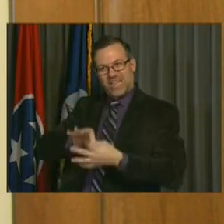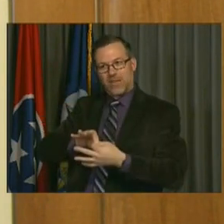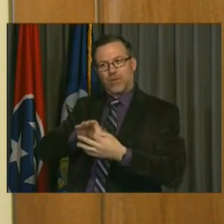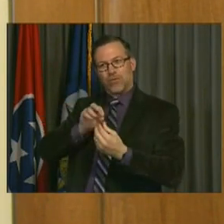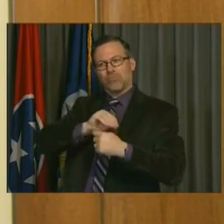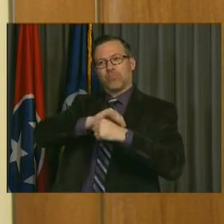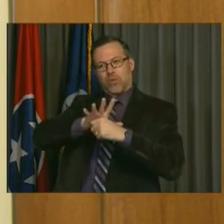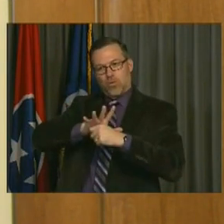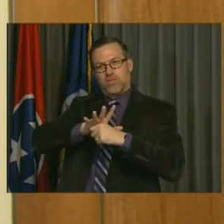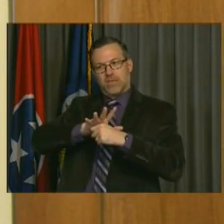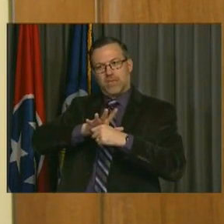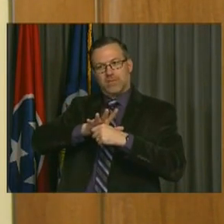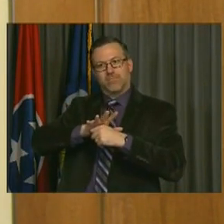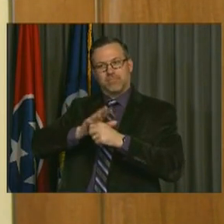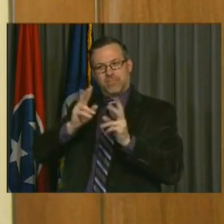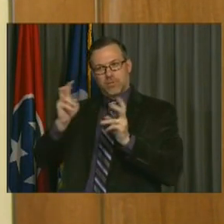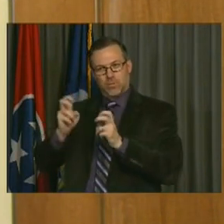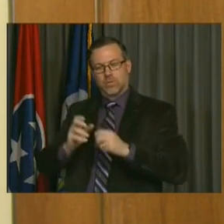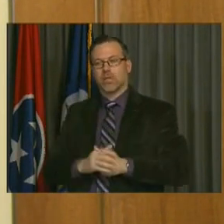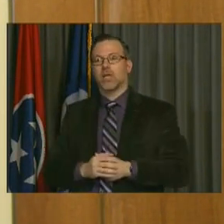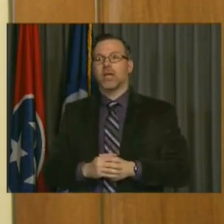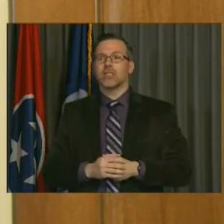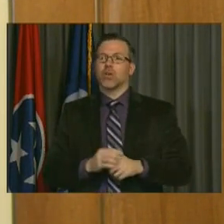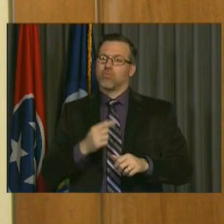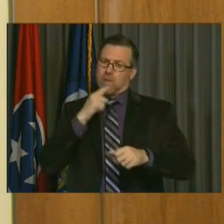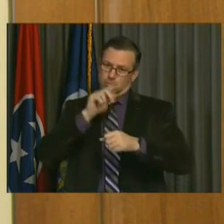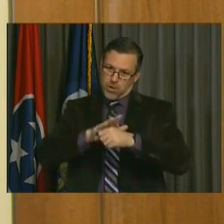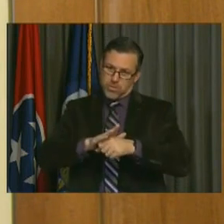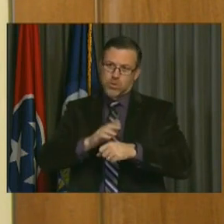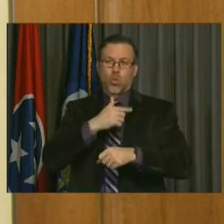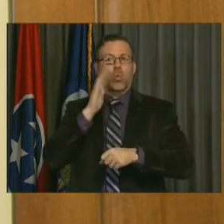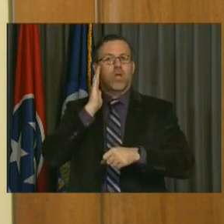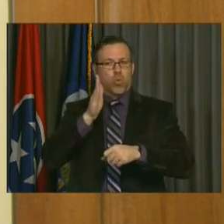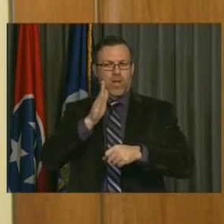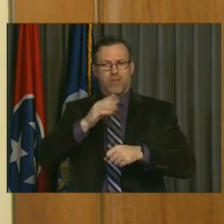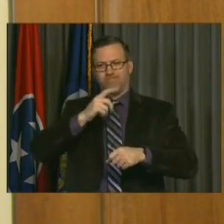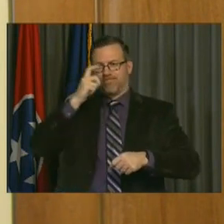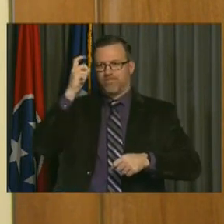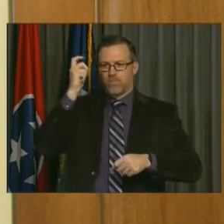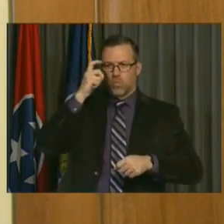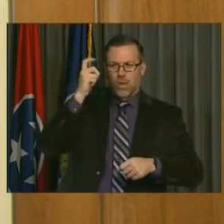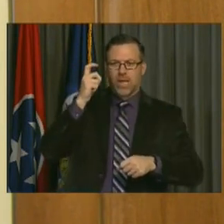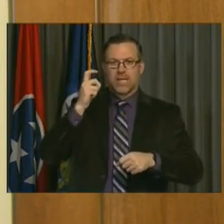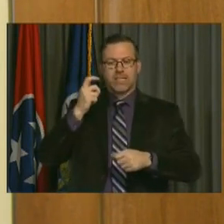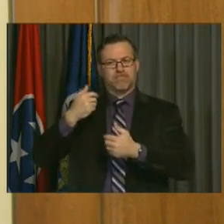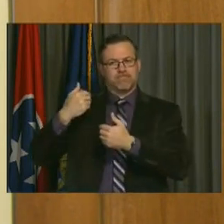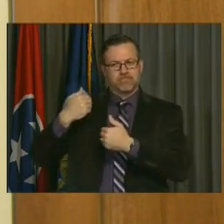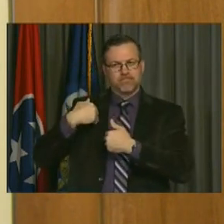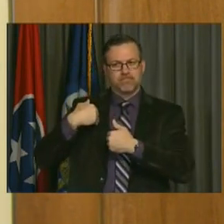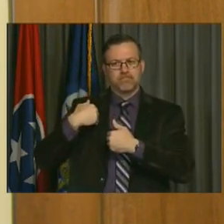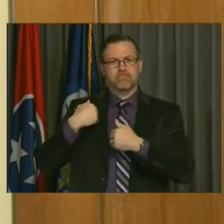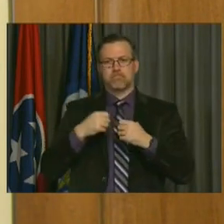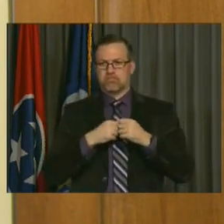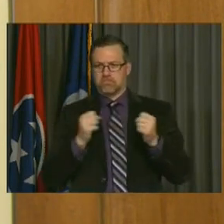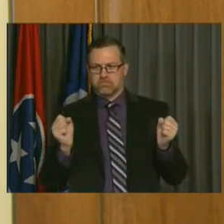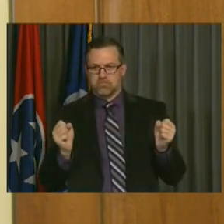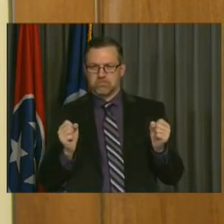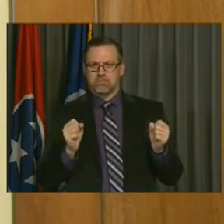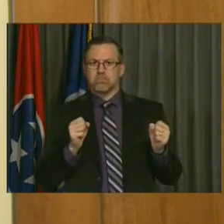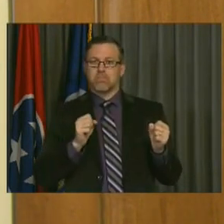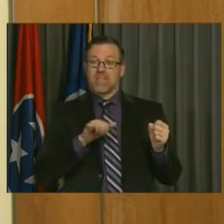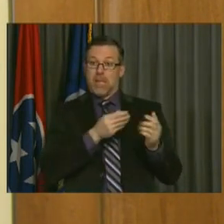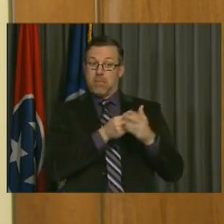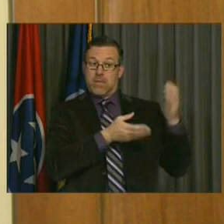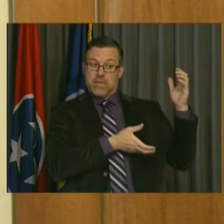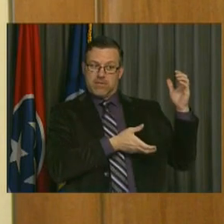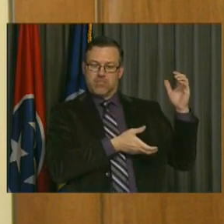can promise you that there will be accountability from the get-go on this. I do expect that this account is going to be alive and